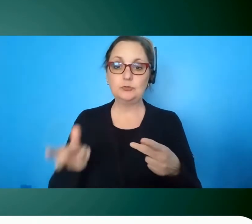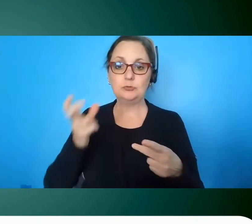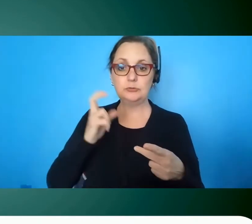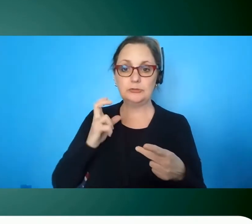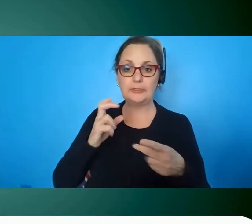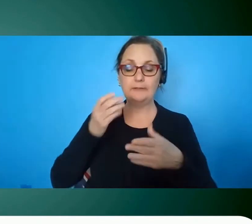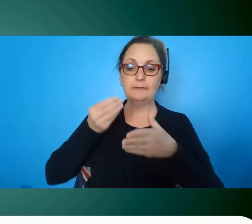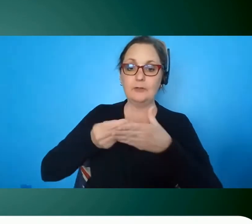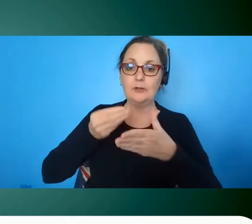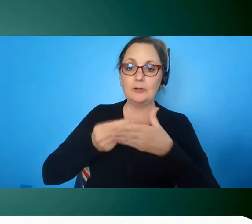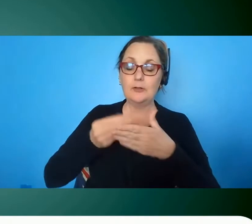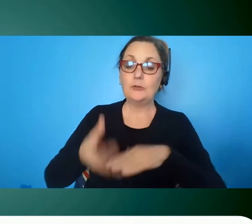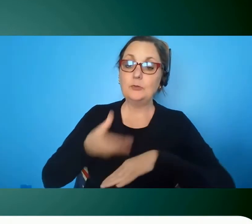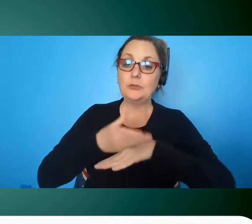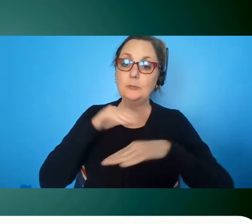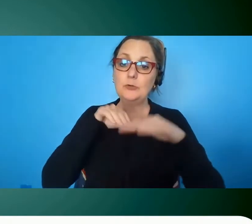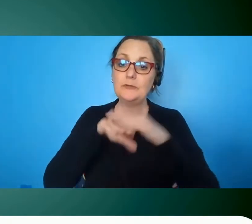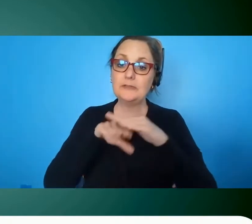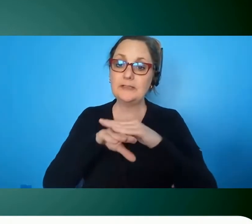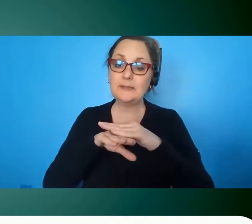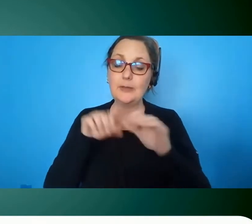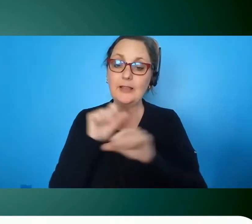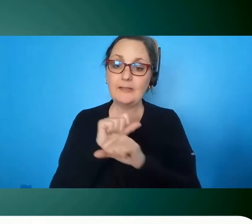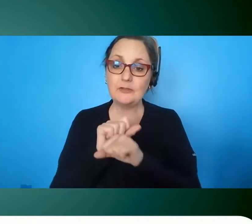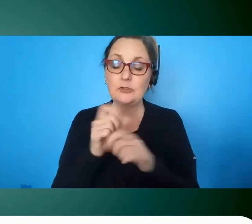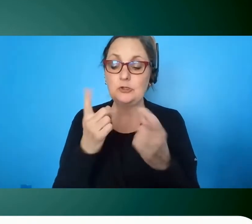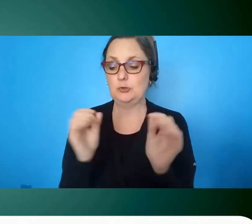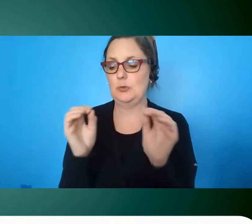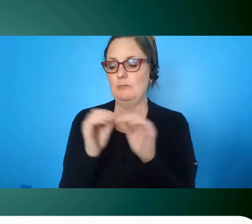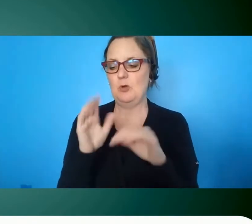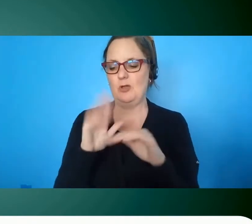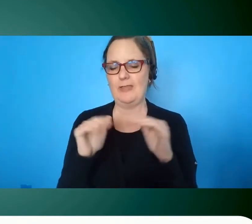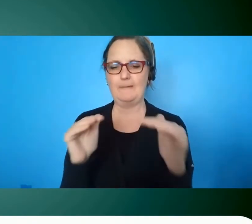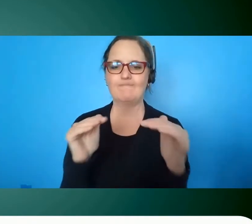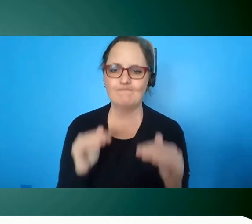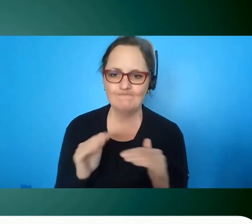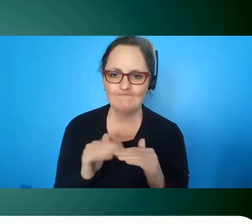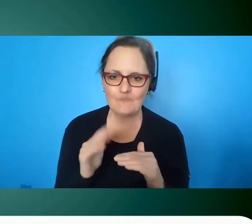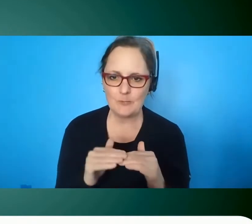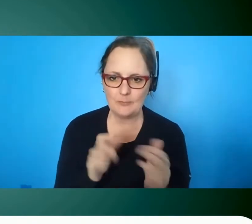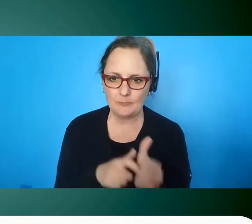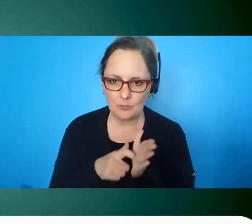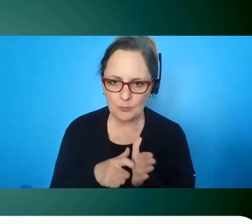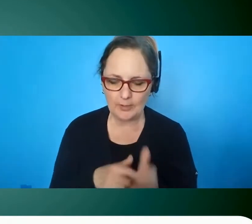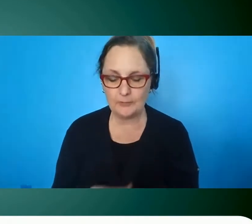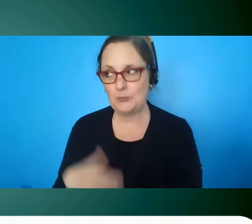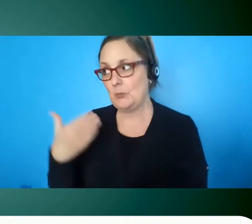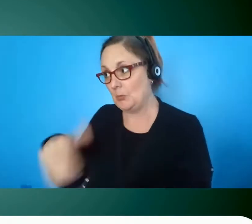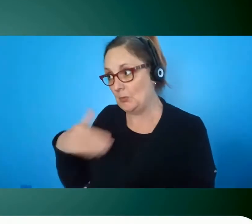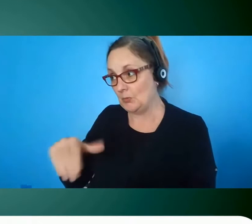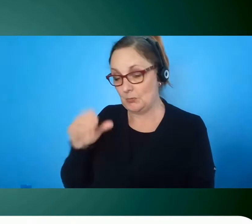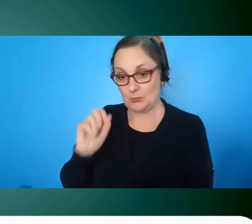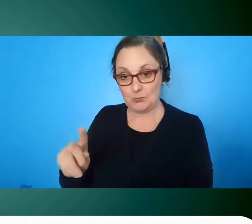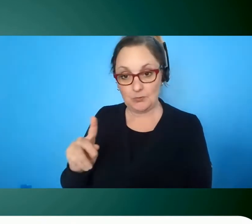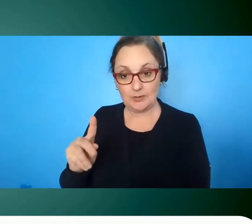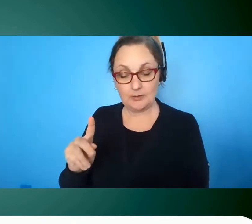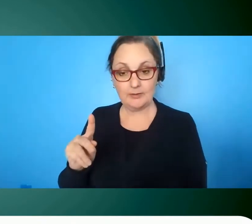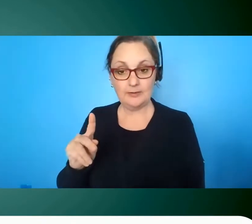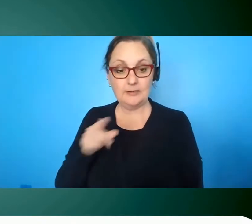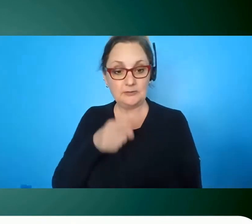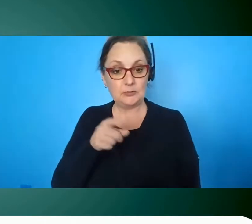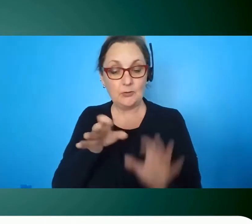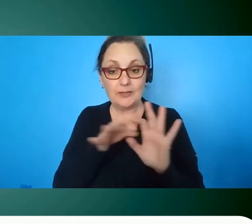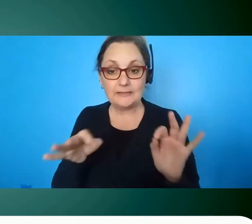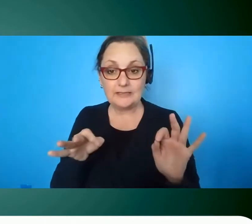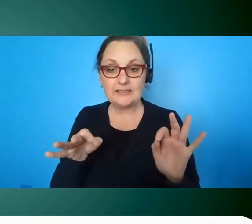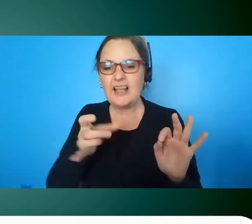to improve accessibility efforts to do more than the minimum required my gosh okay well first i'm going to tackle that sentence by